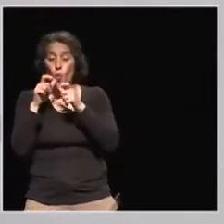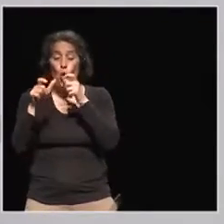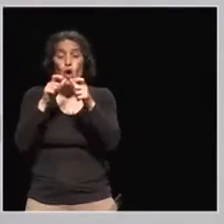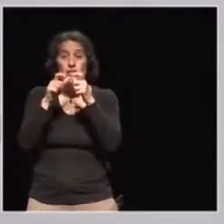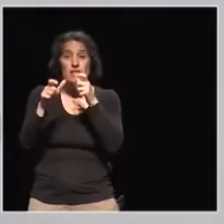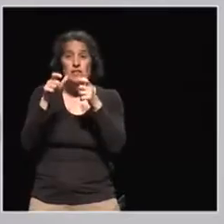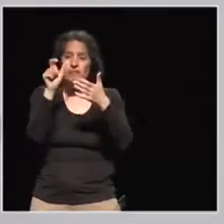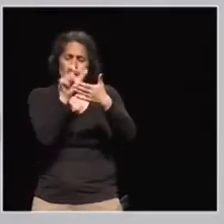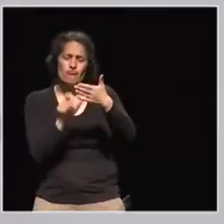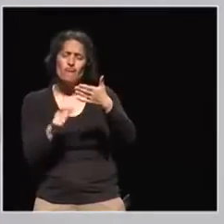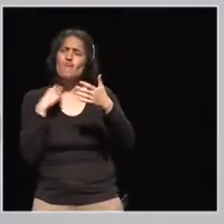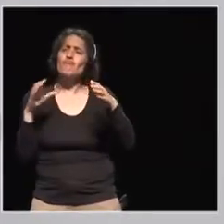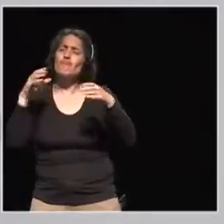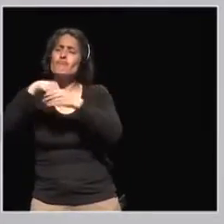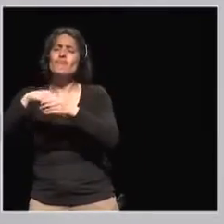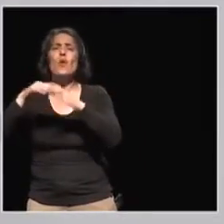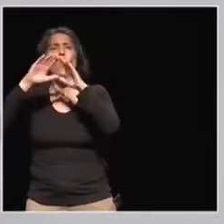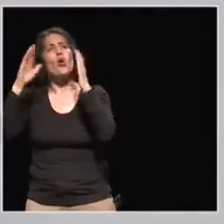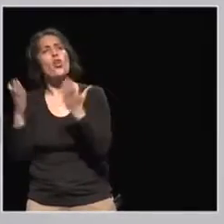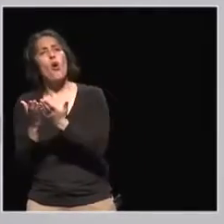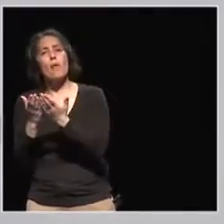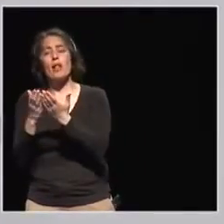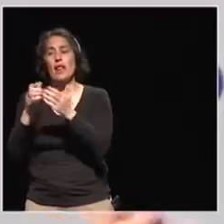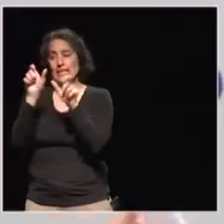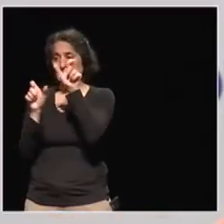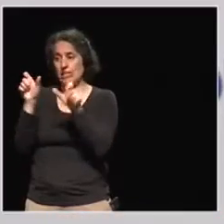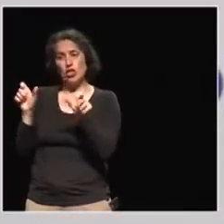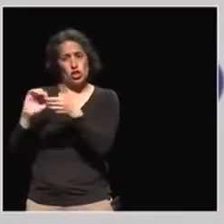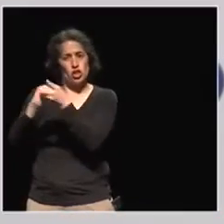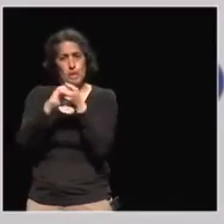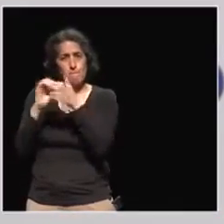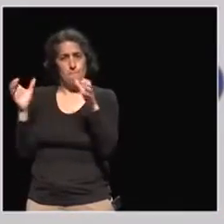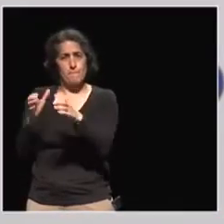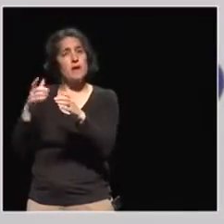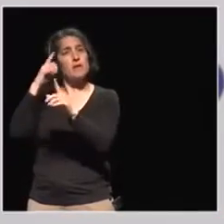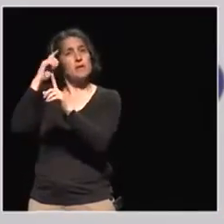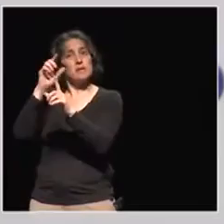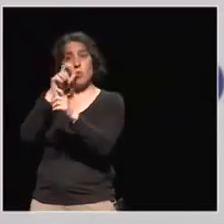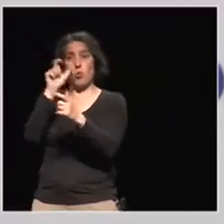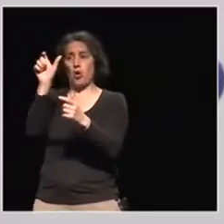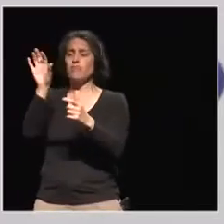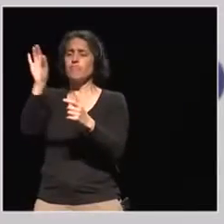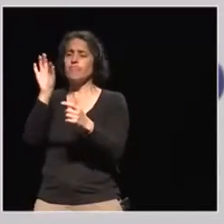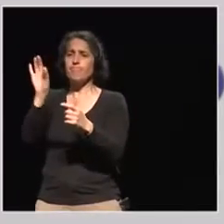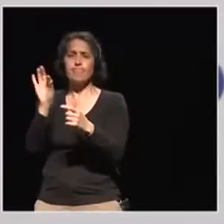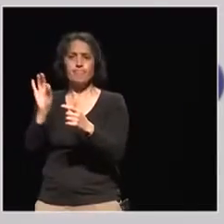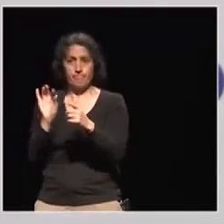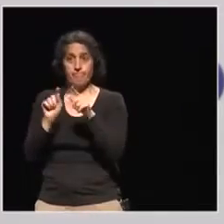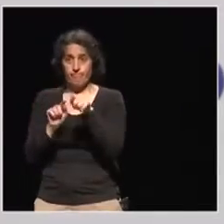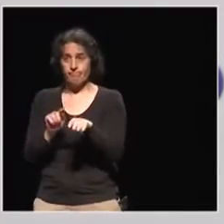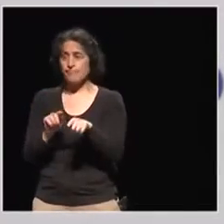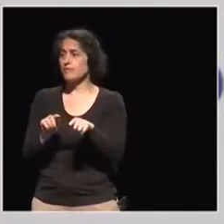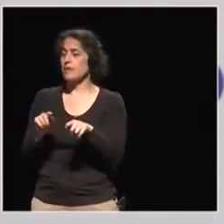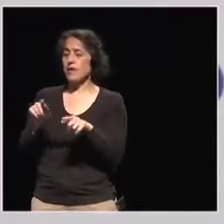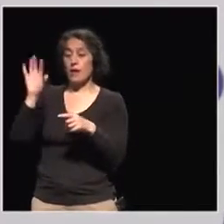one word by one word and progressively while you're going to type them, they're going to appear on the screen. And from the discussion, we're going to ask the panelists